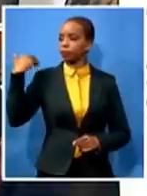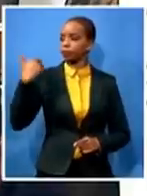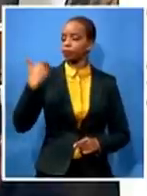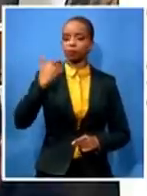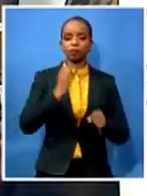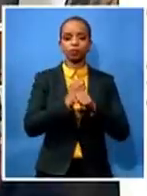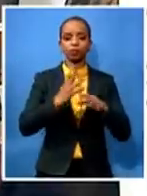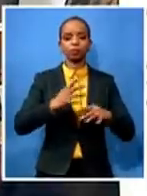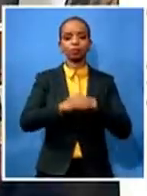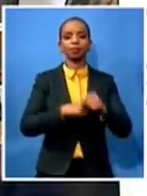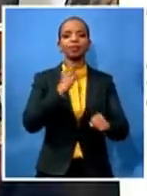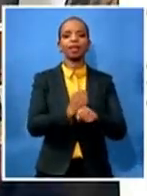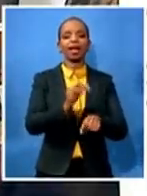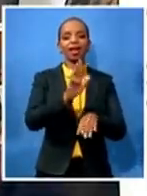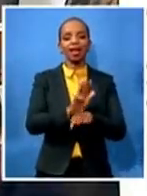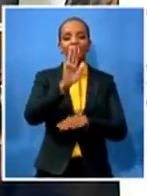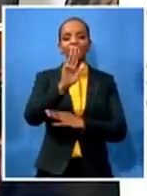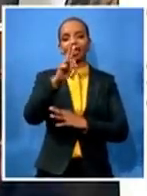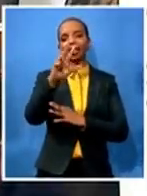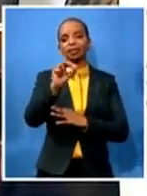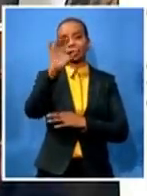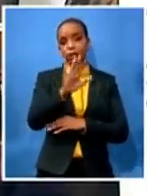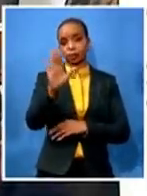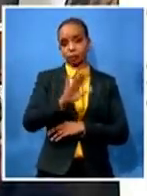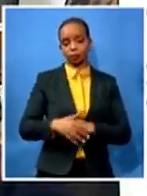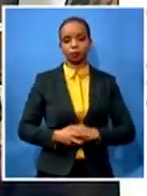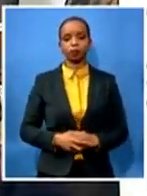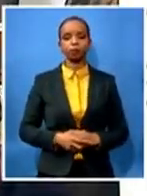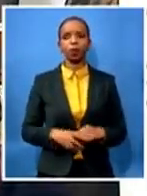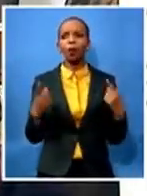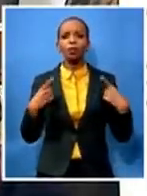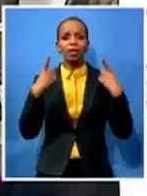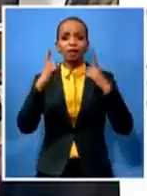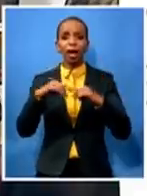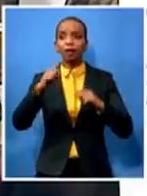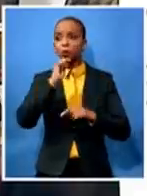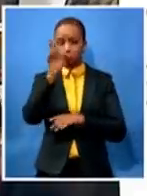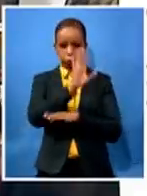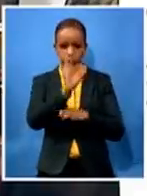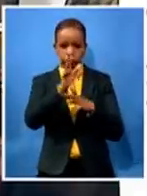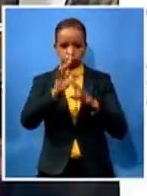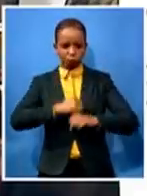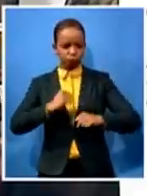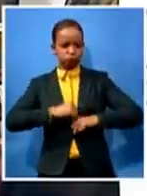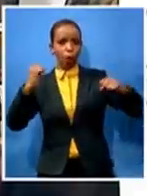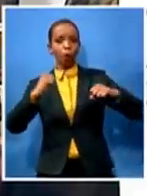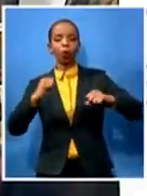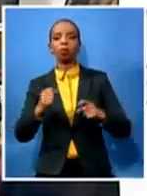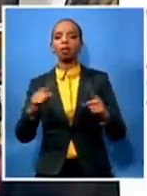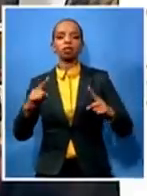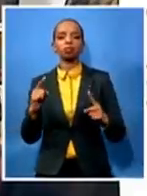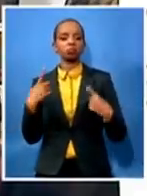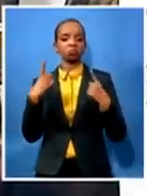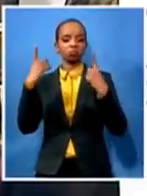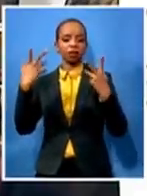we have survived bombings we have survived kidnappings we have survived